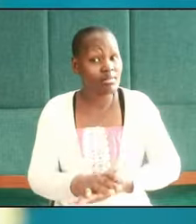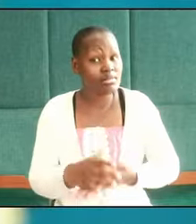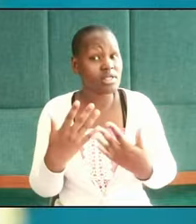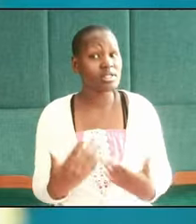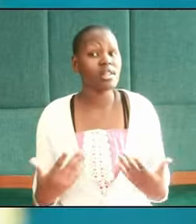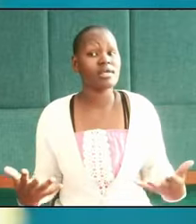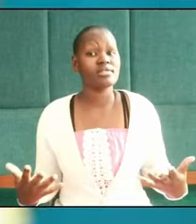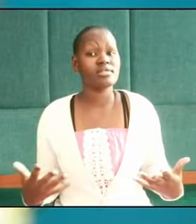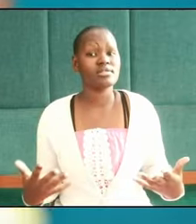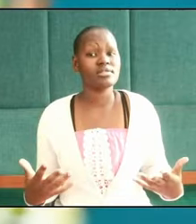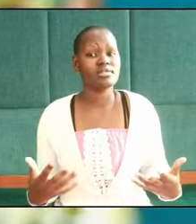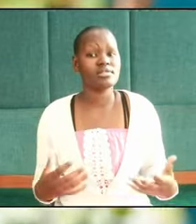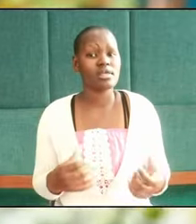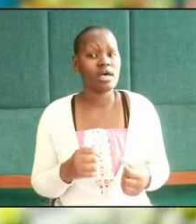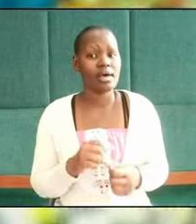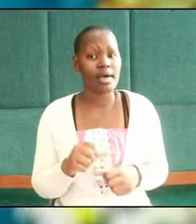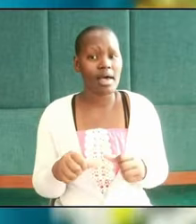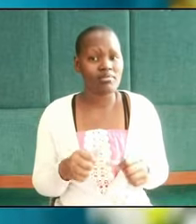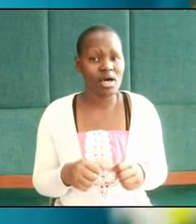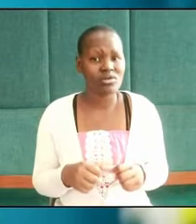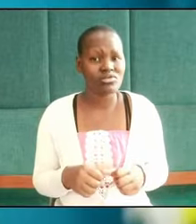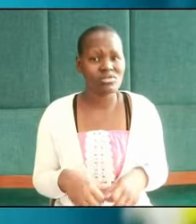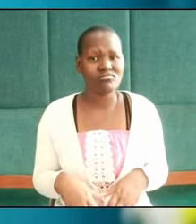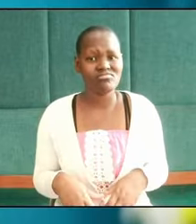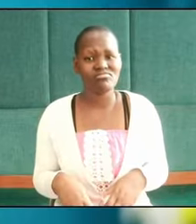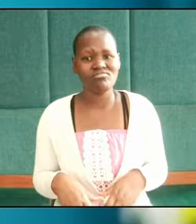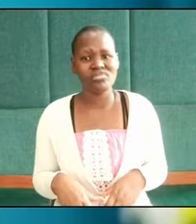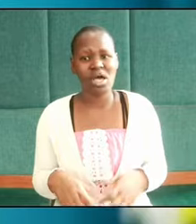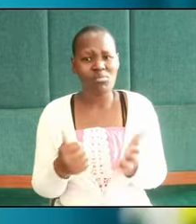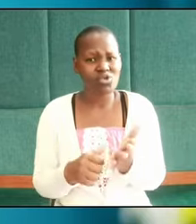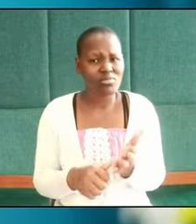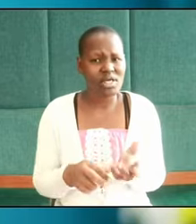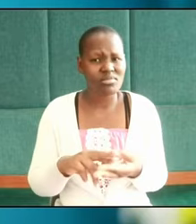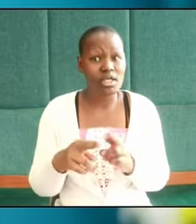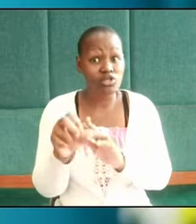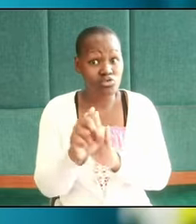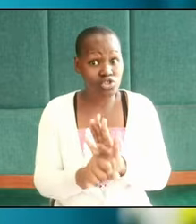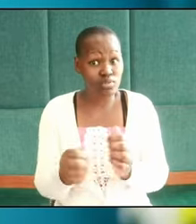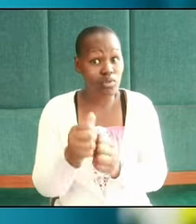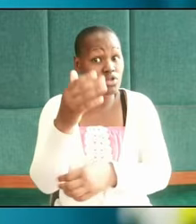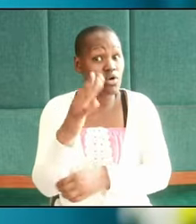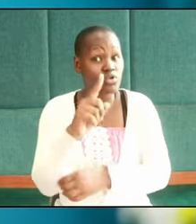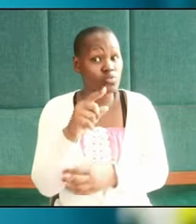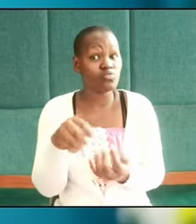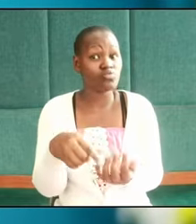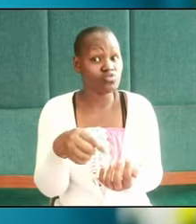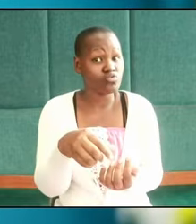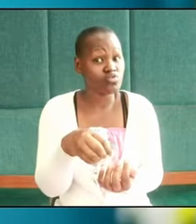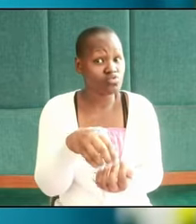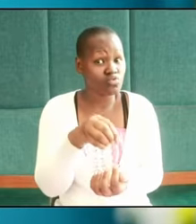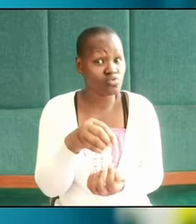that can severe your relationship with God you better choose God